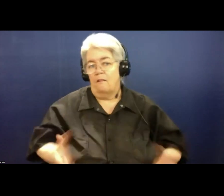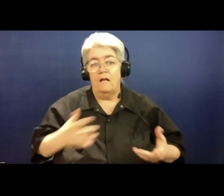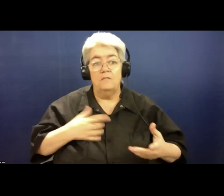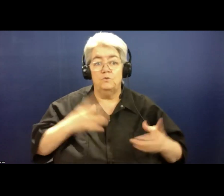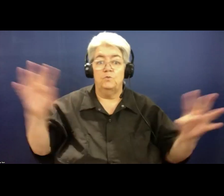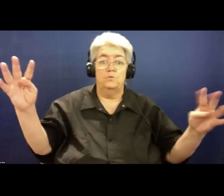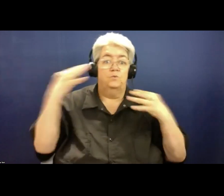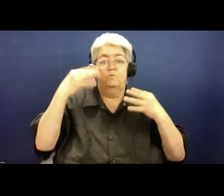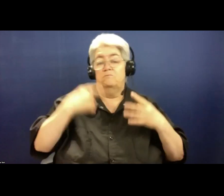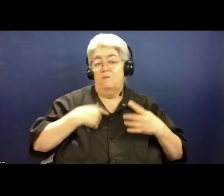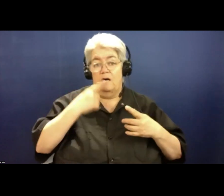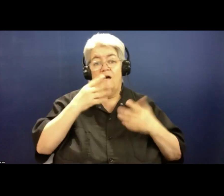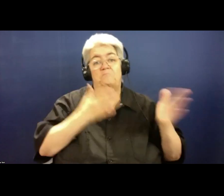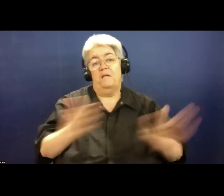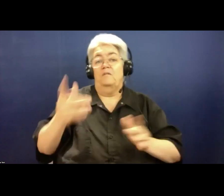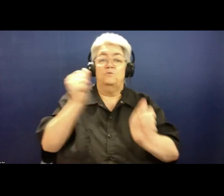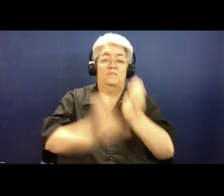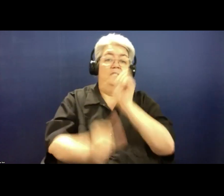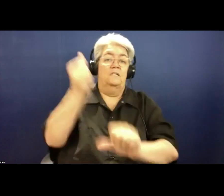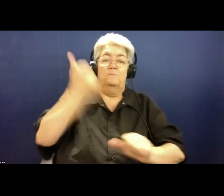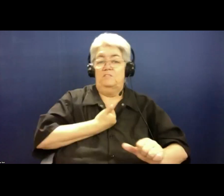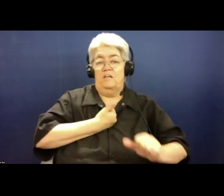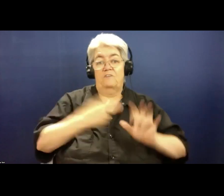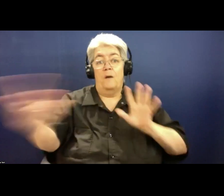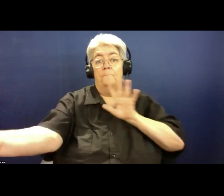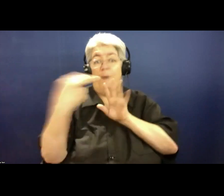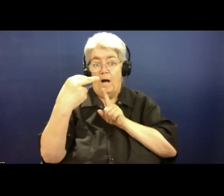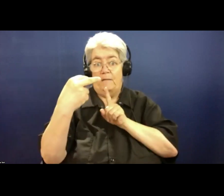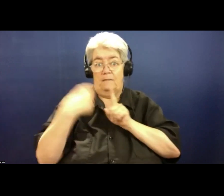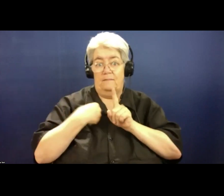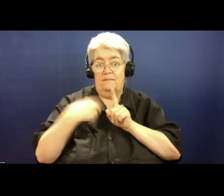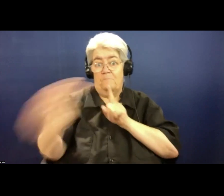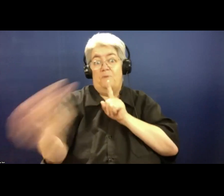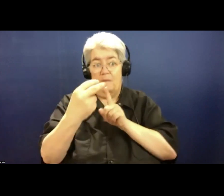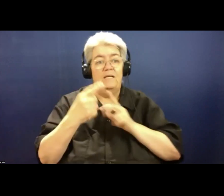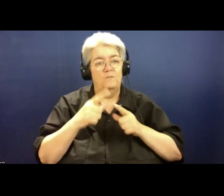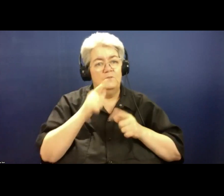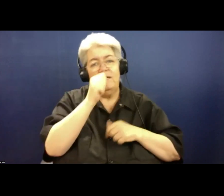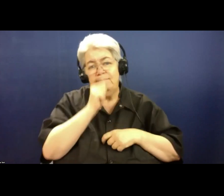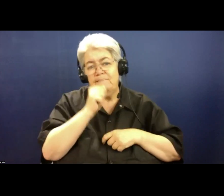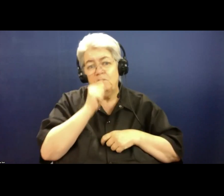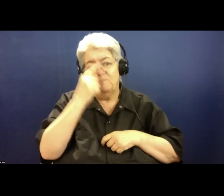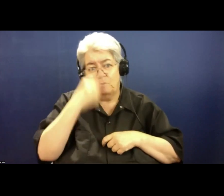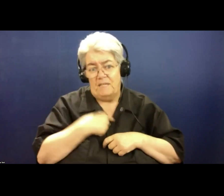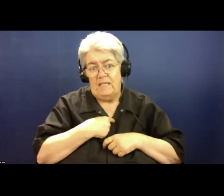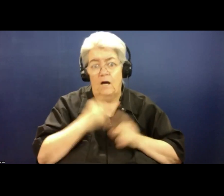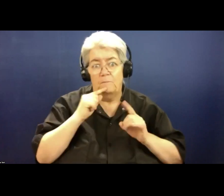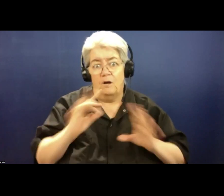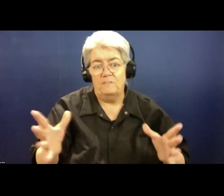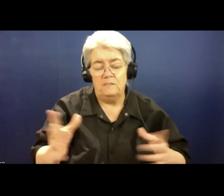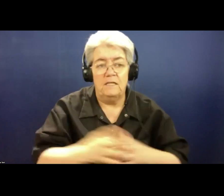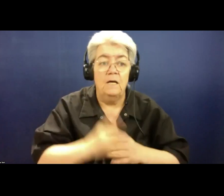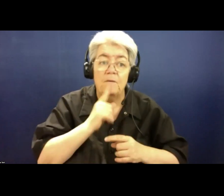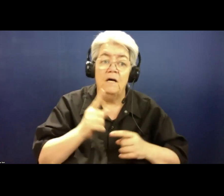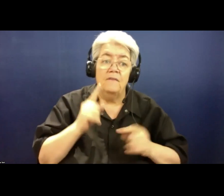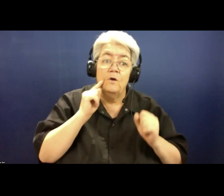that finally ended my career in politics. It was a very difficult time for obvious reasons, but the great revelation, and whilst this